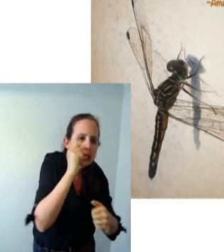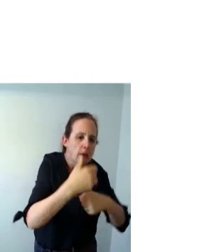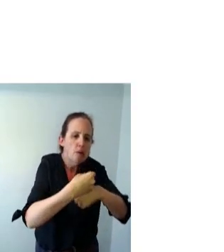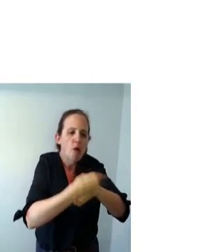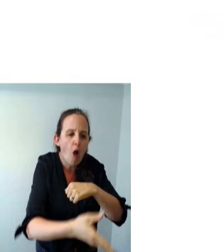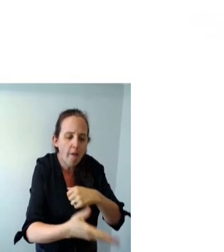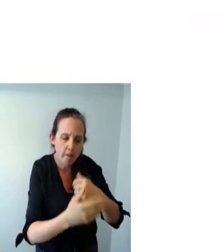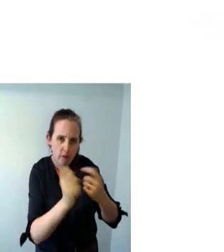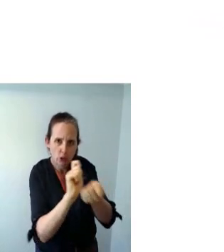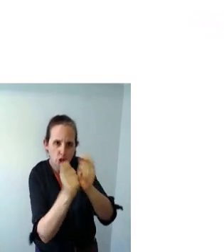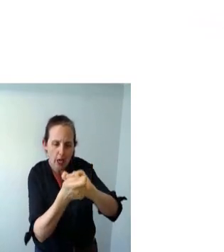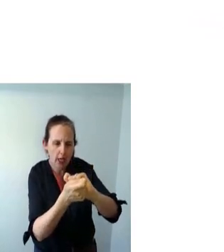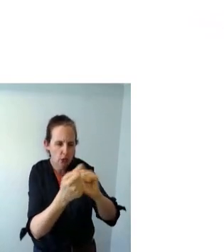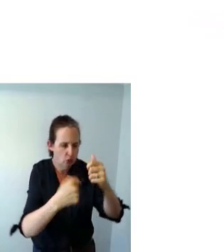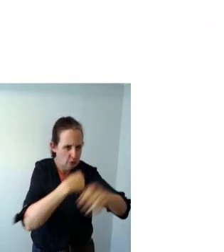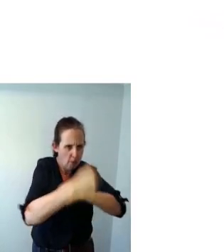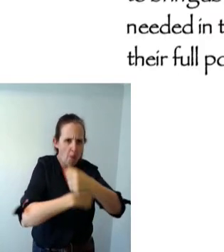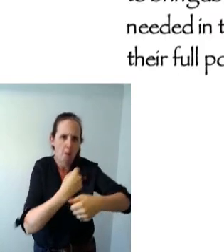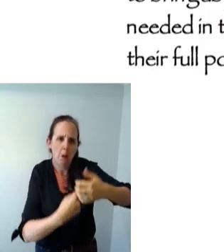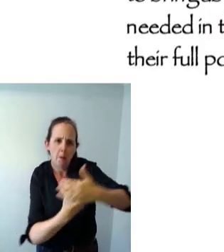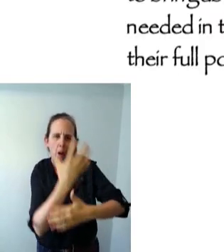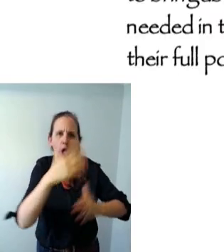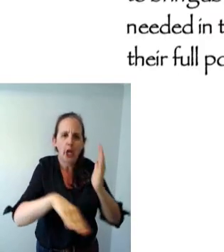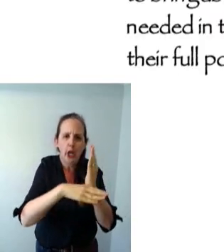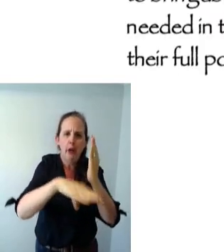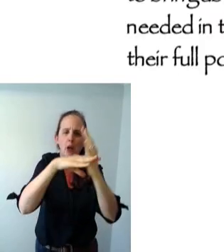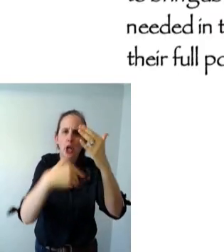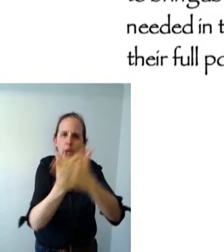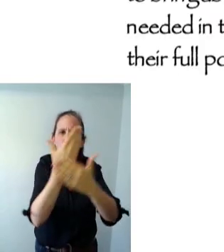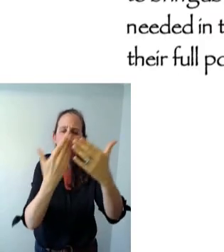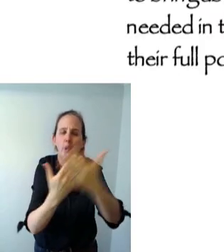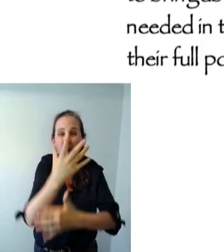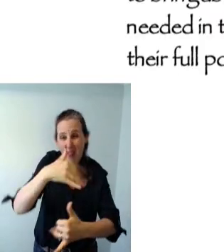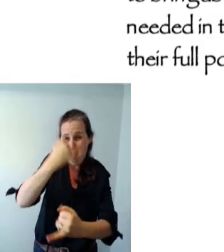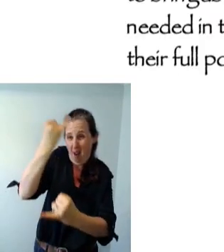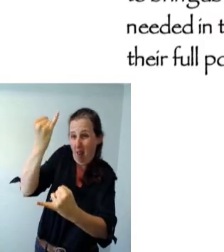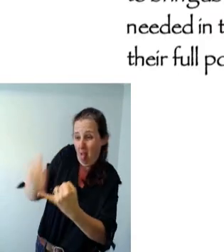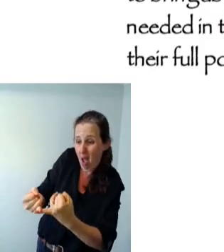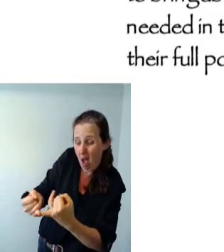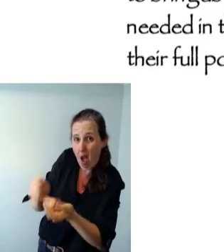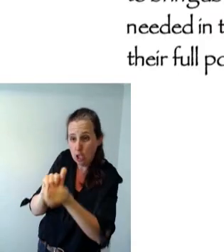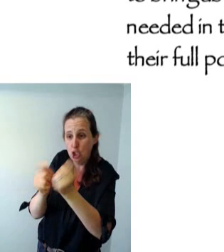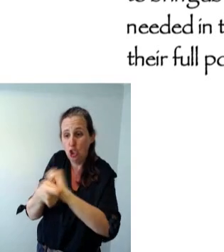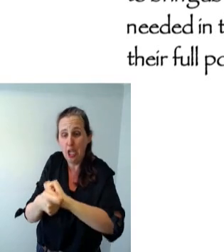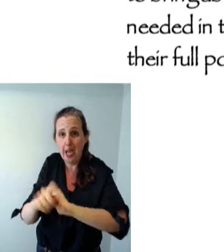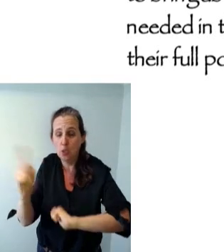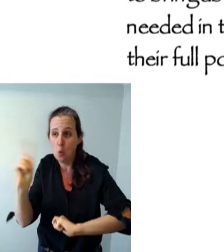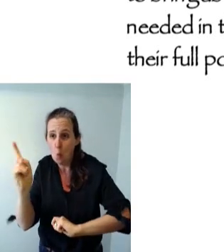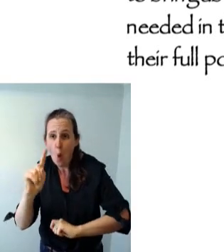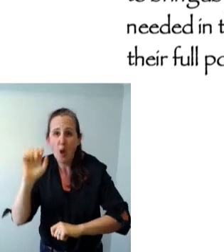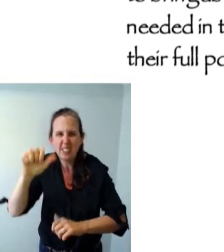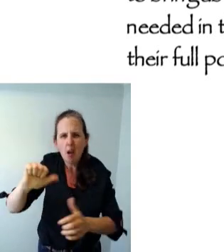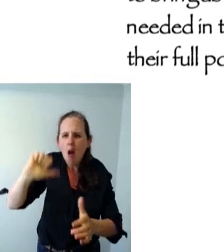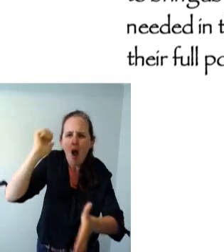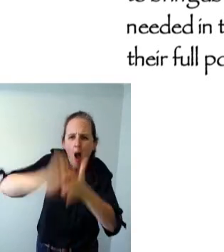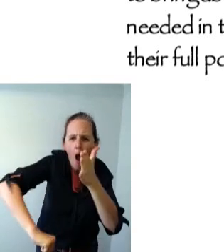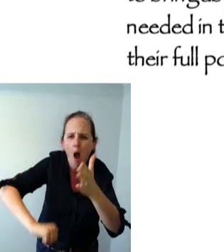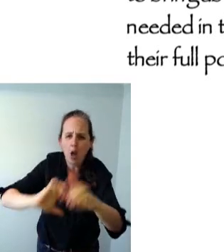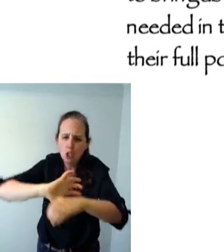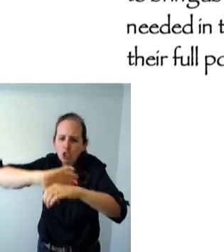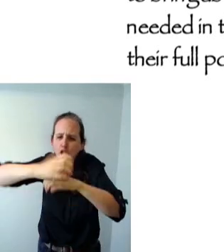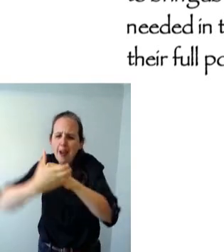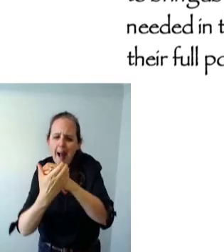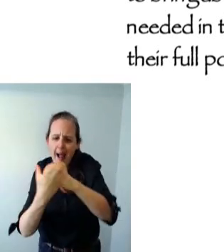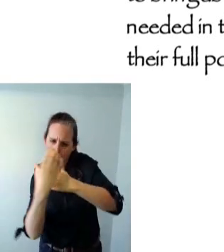change in their final change like a comic book superhero they shed the hard shell of their final